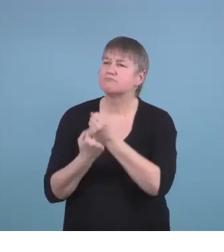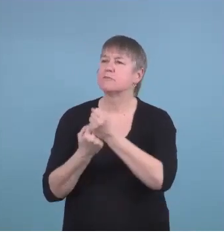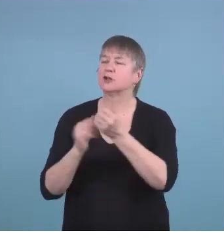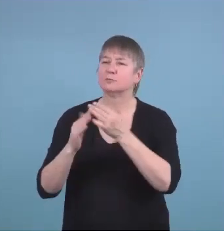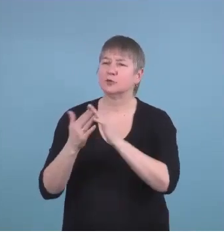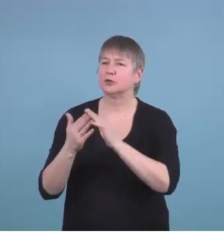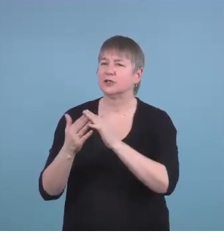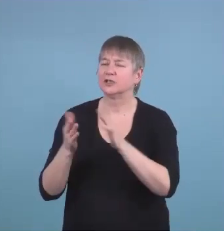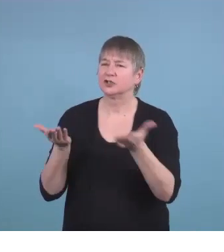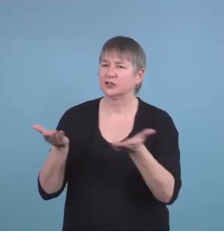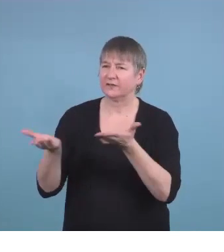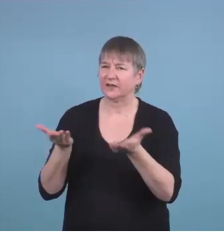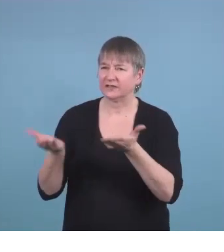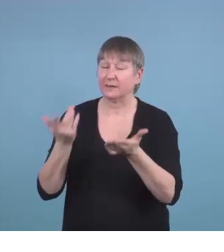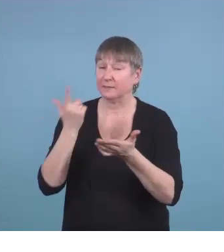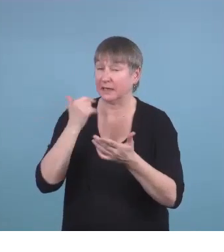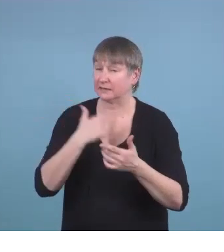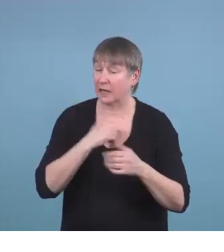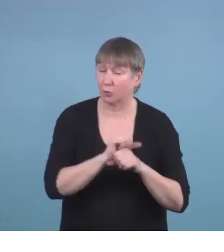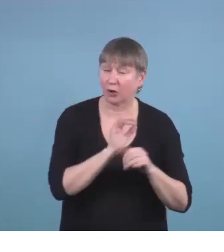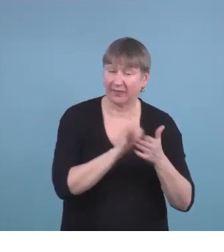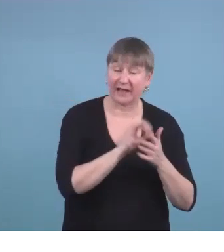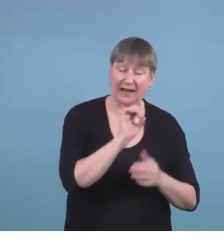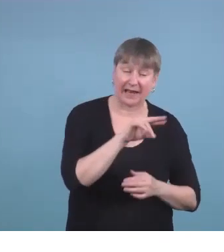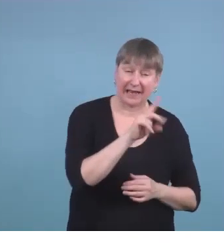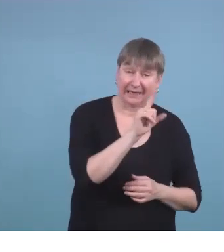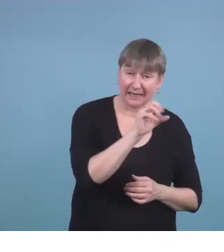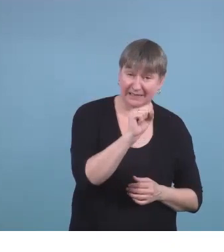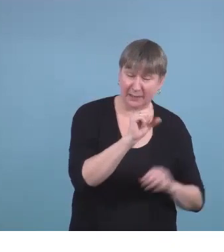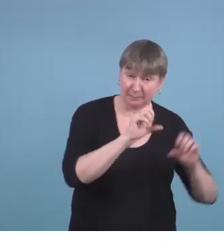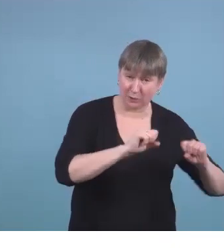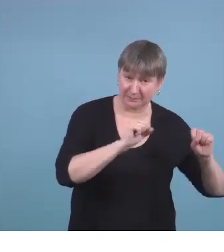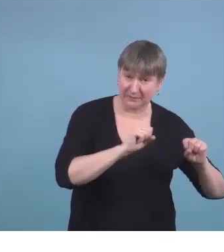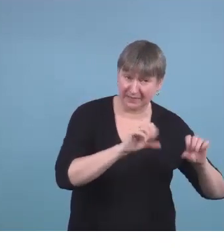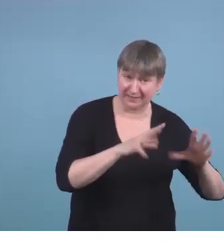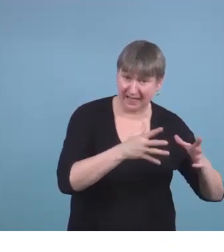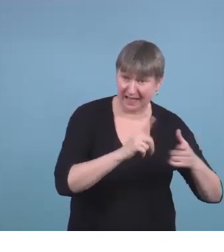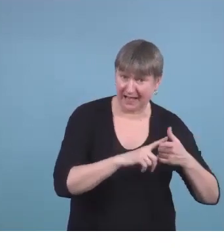I worked so hard on this endless possibilities thing and is it really making a difference?